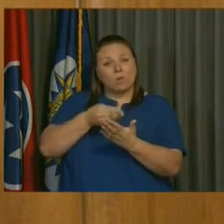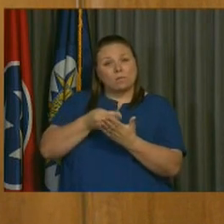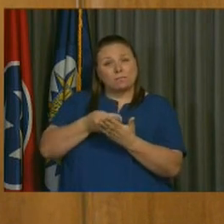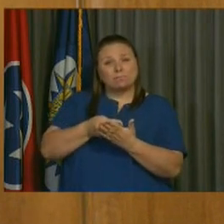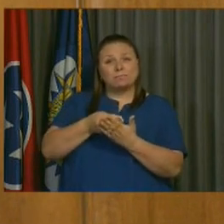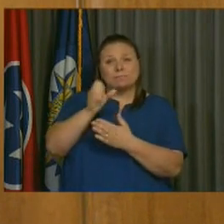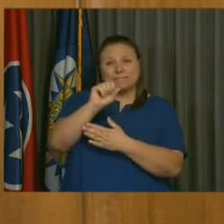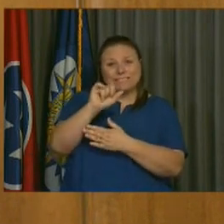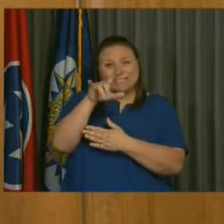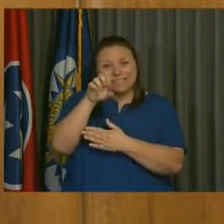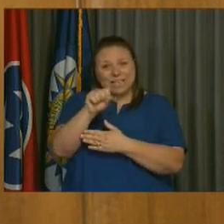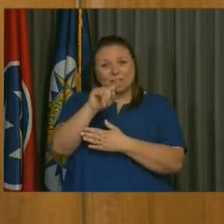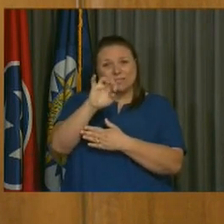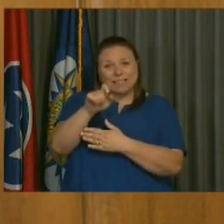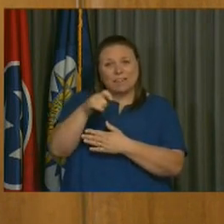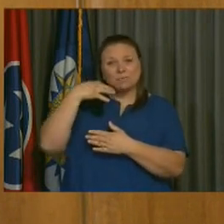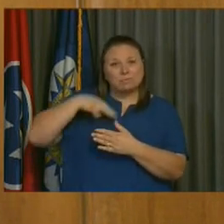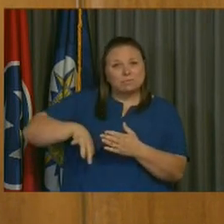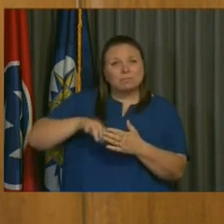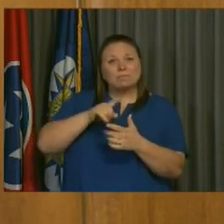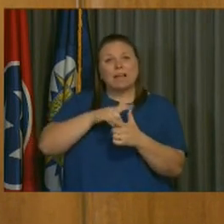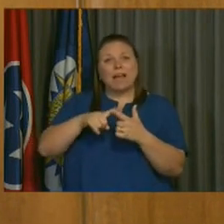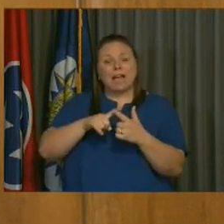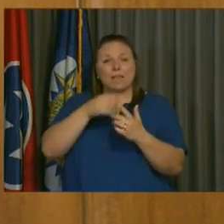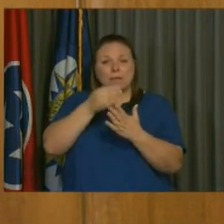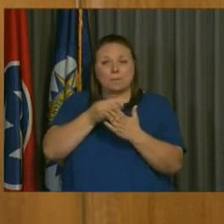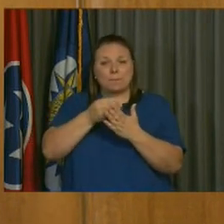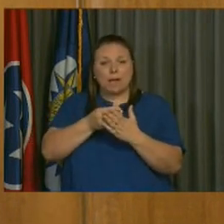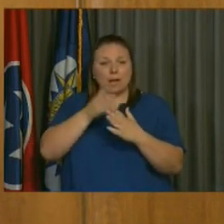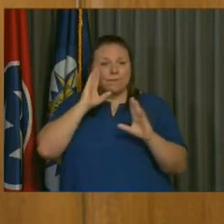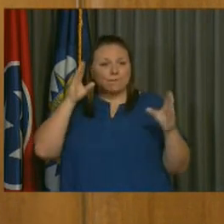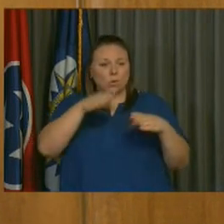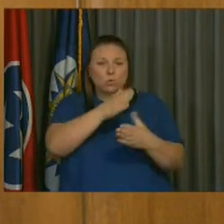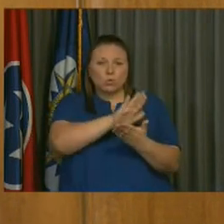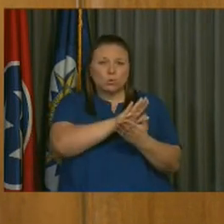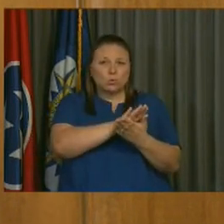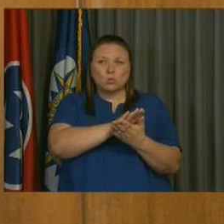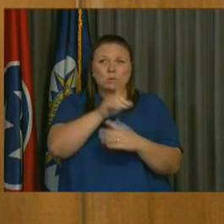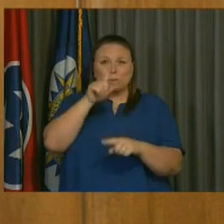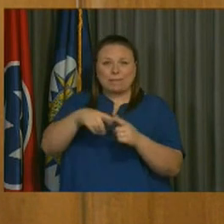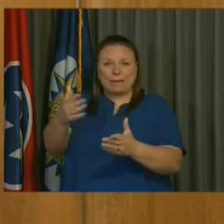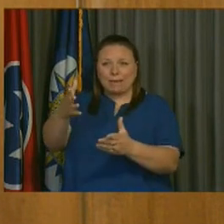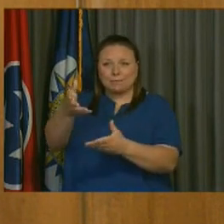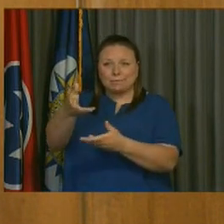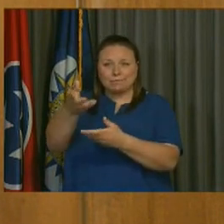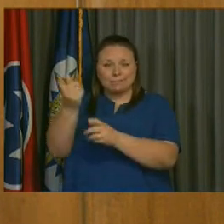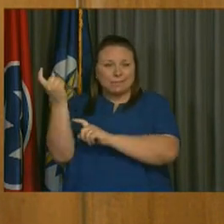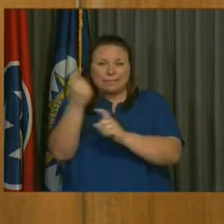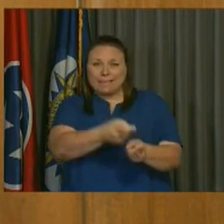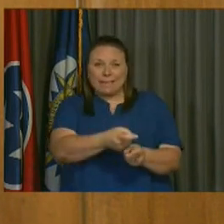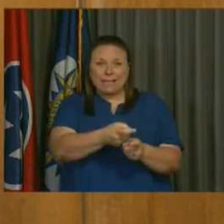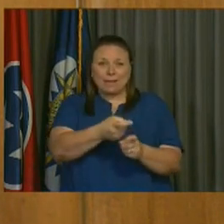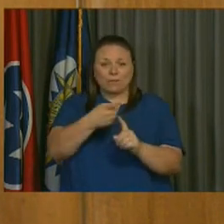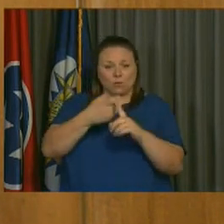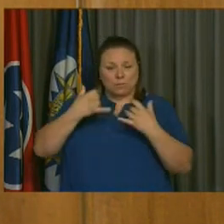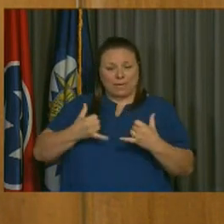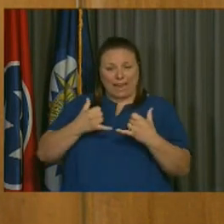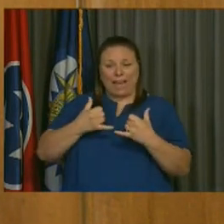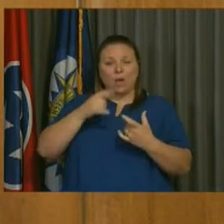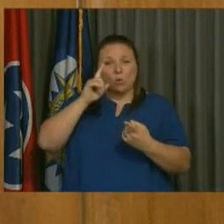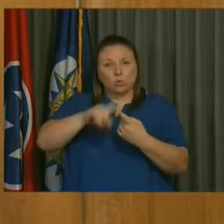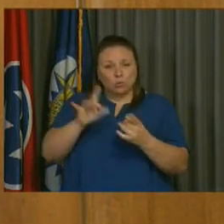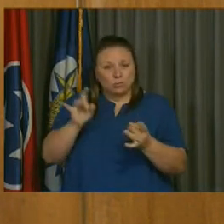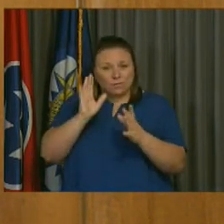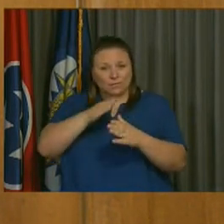revenue and our related cash receipts dedicated to schools will not be received due to the crisis. So between now and the time we can replace that